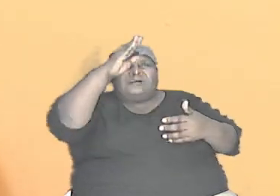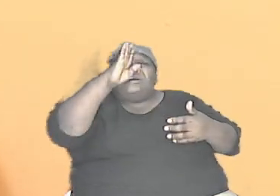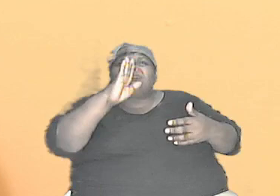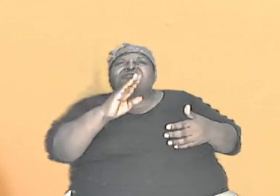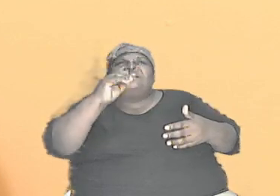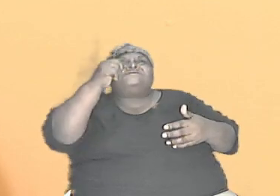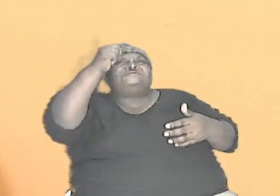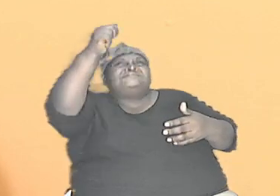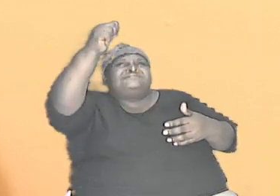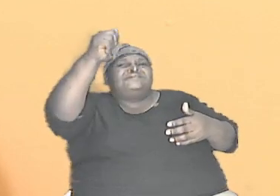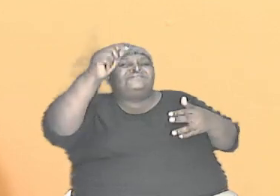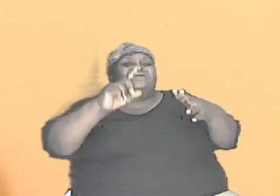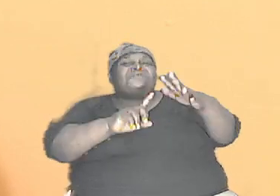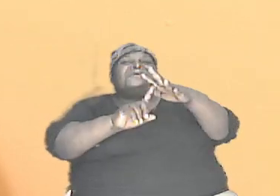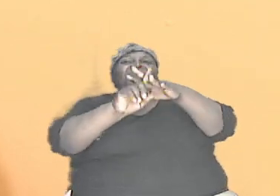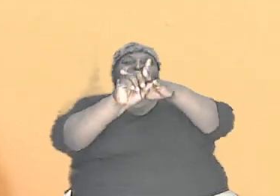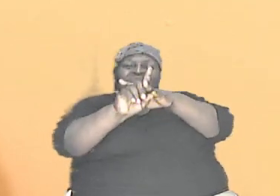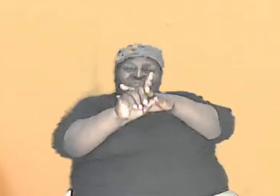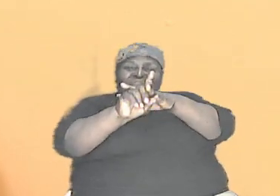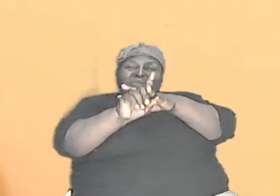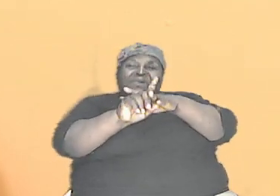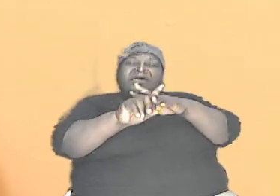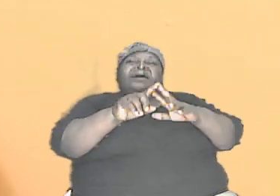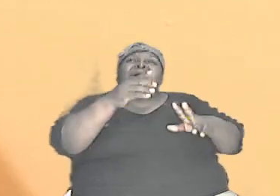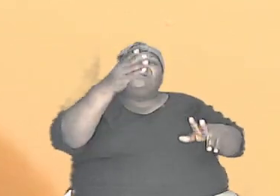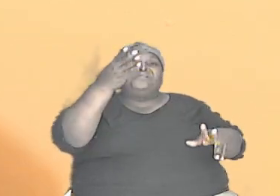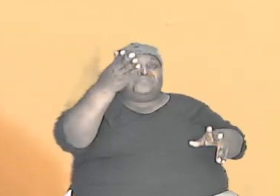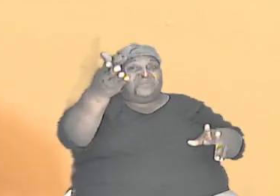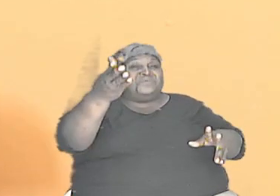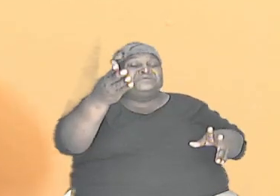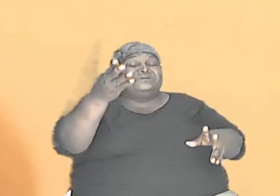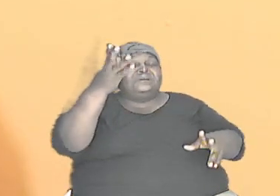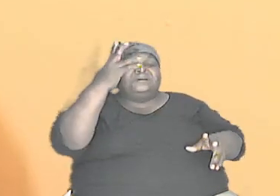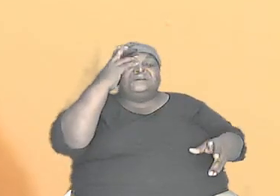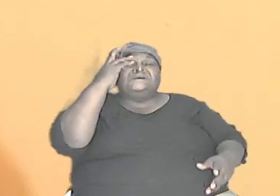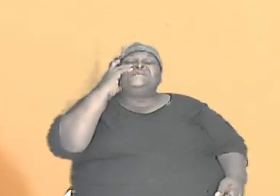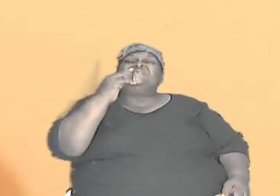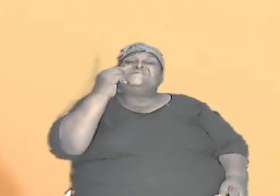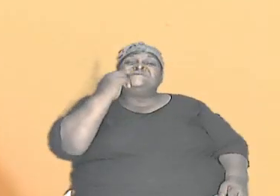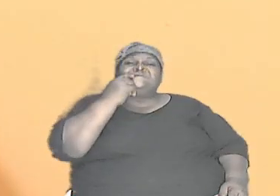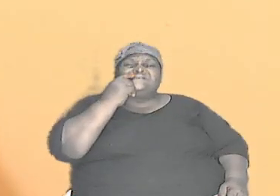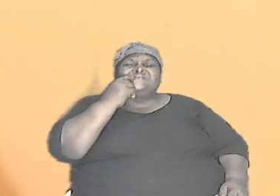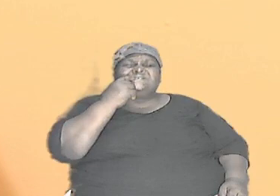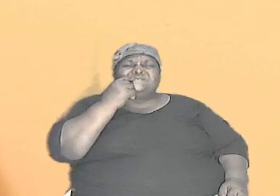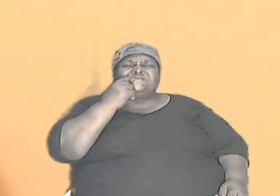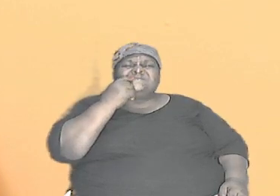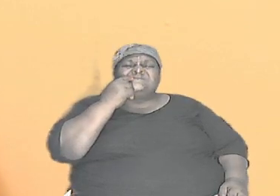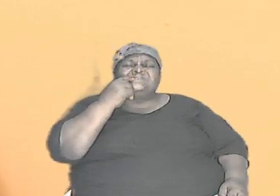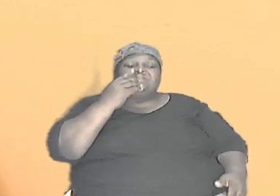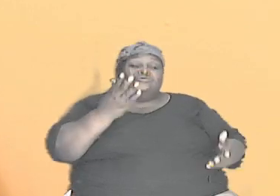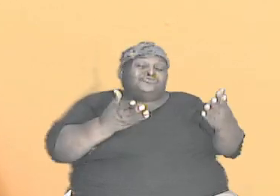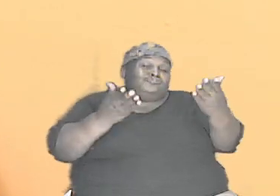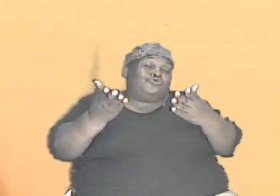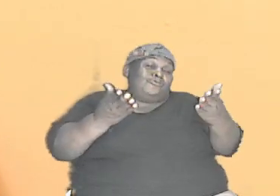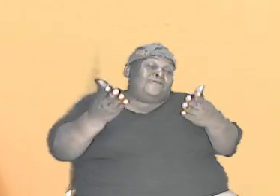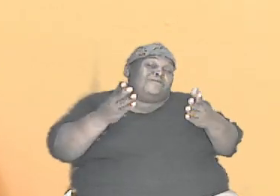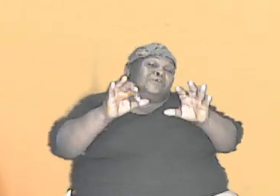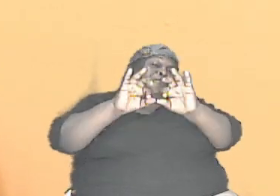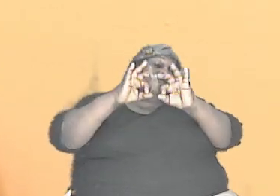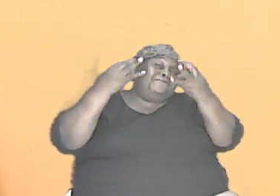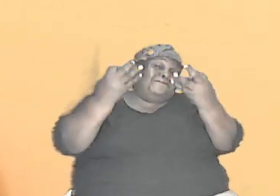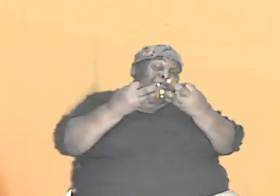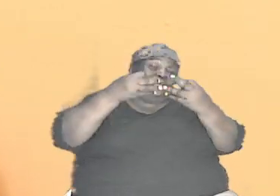and those that are seriously serving him those that are in the body of Jesus Christ can